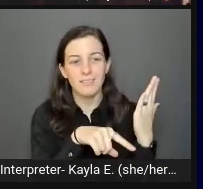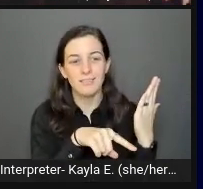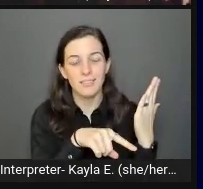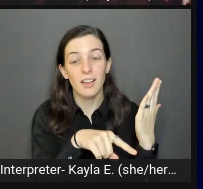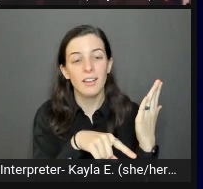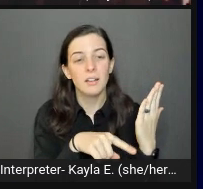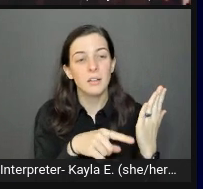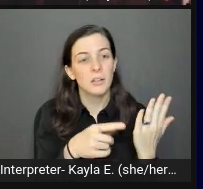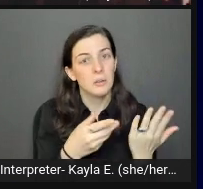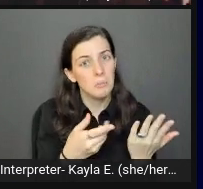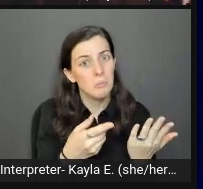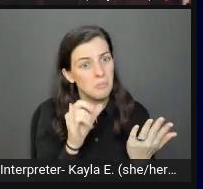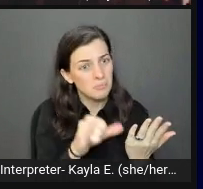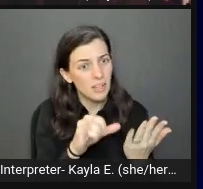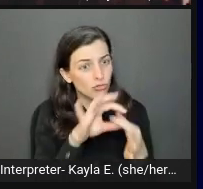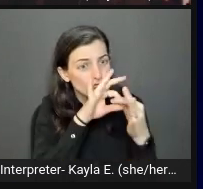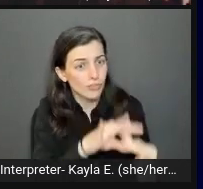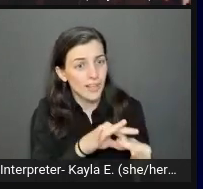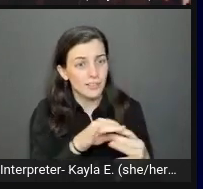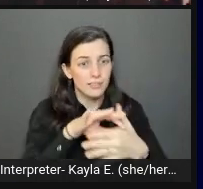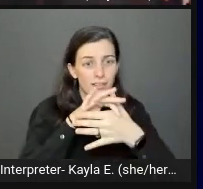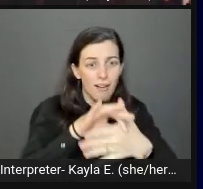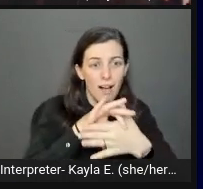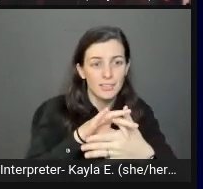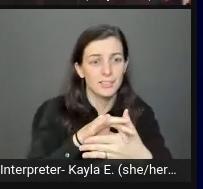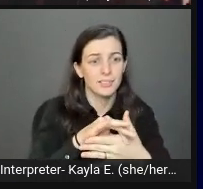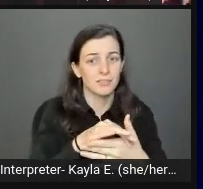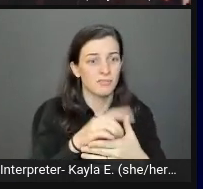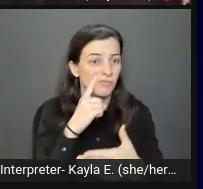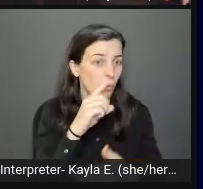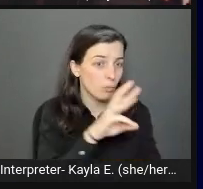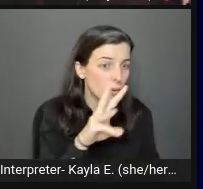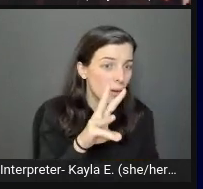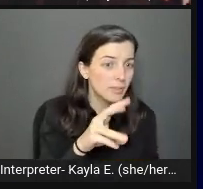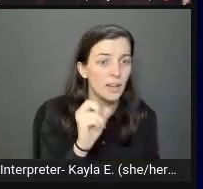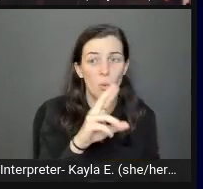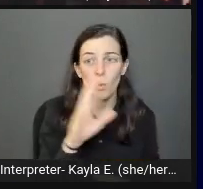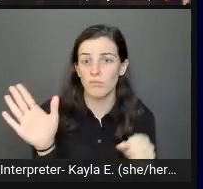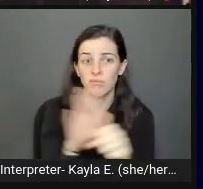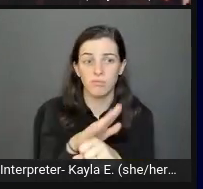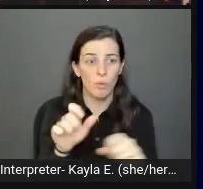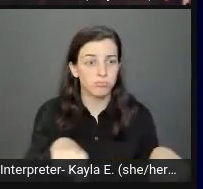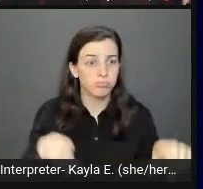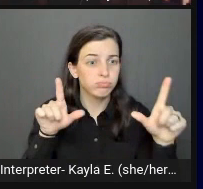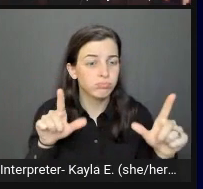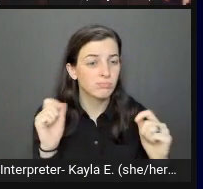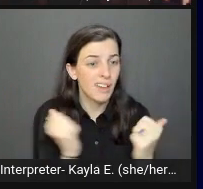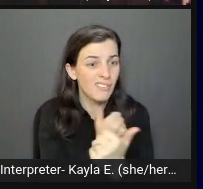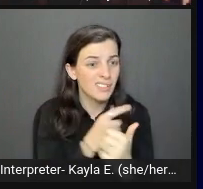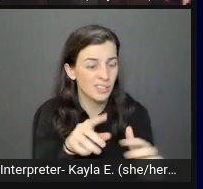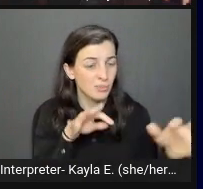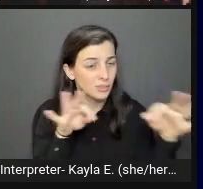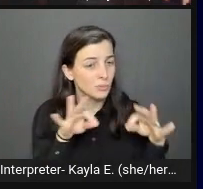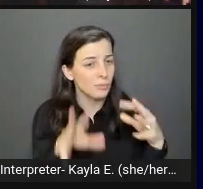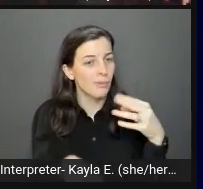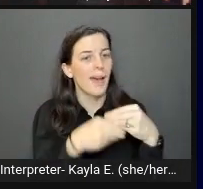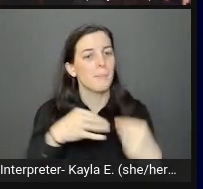be relevant to the blog's content, either of the page or the entire blog, so the alt text would benefit the site's SEO.